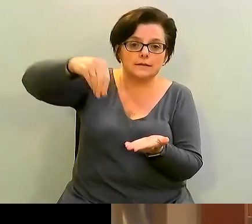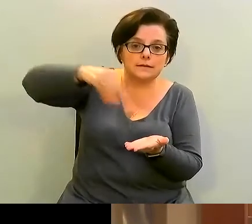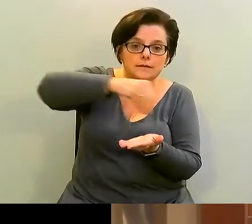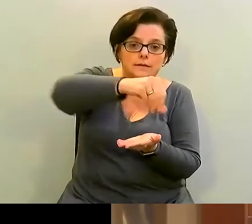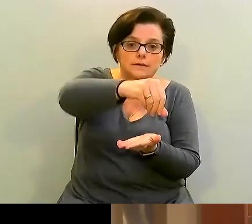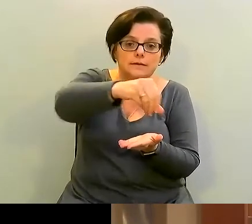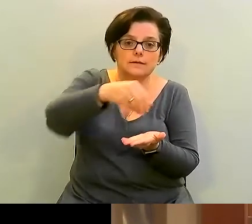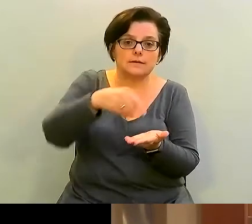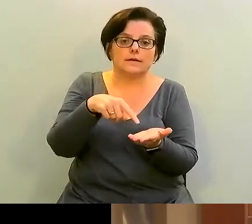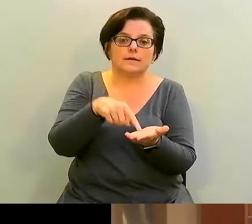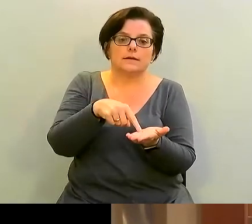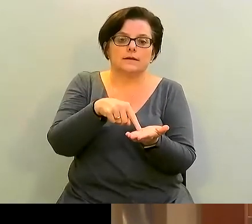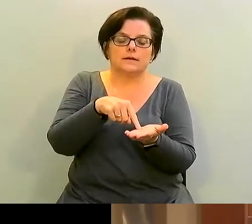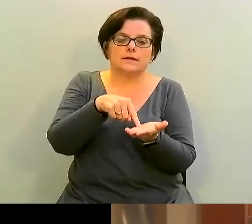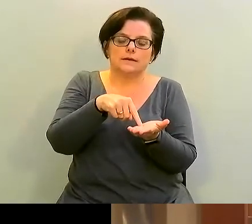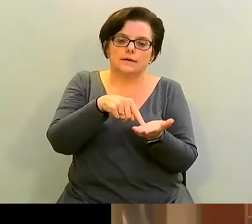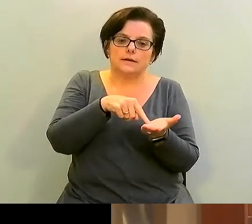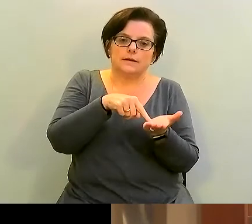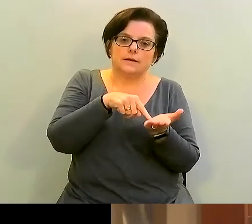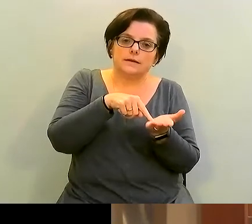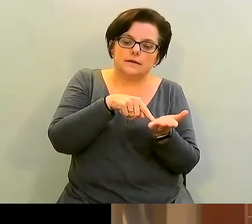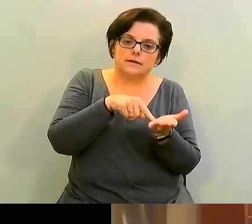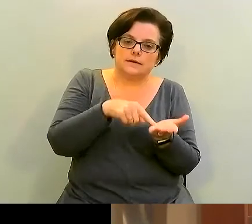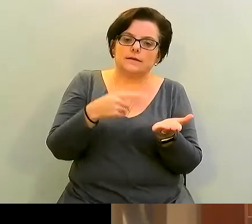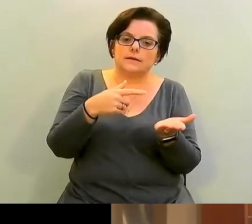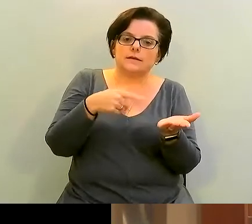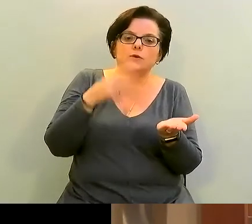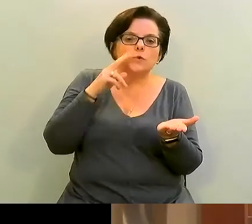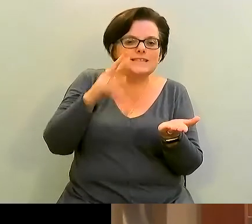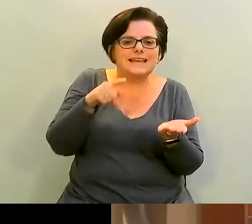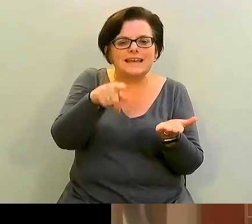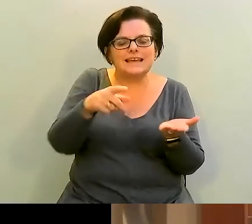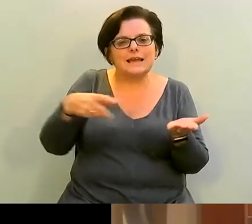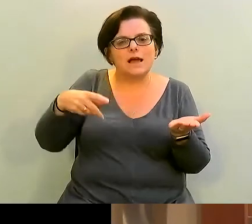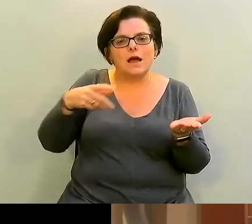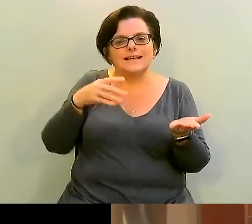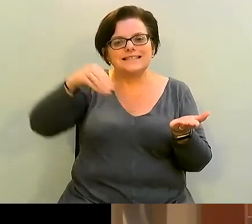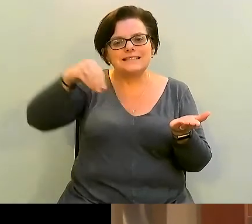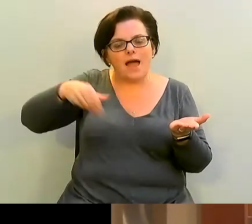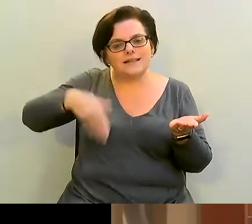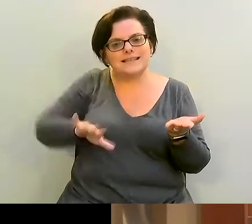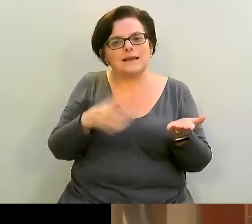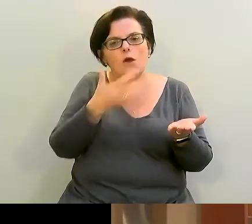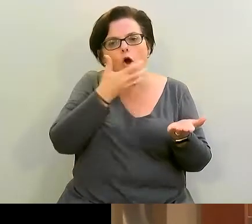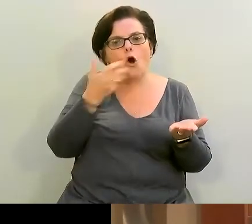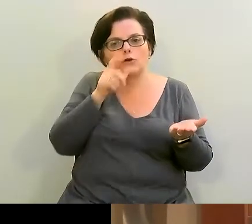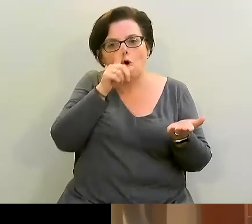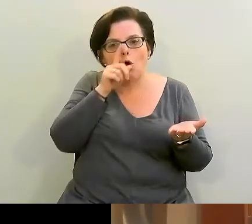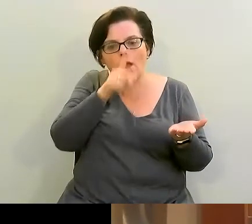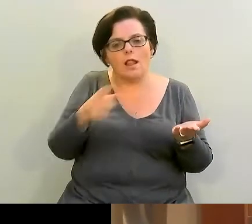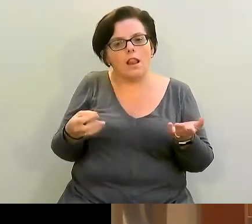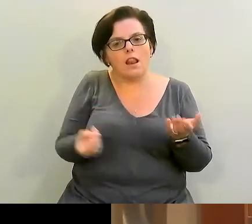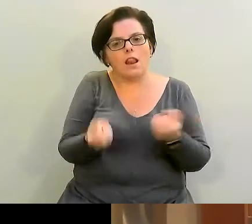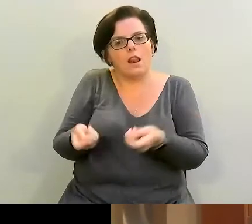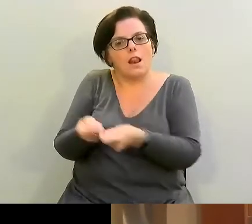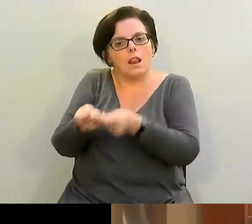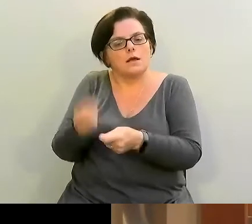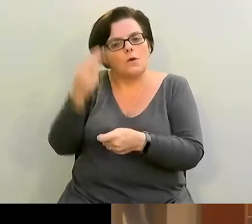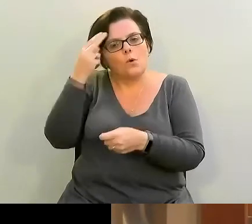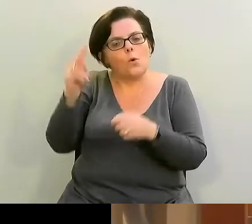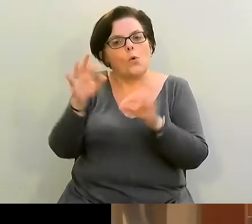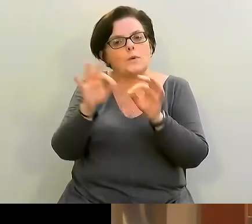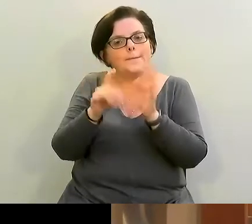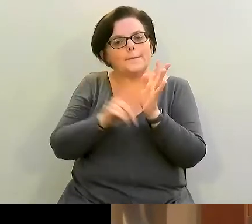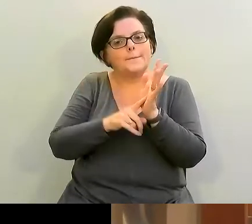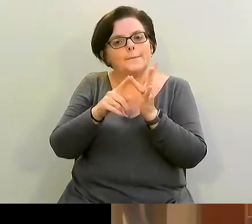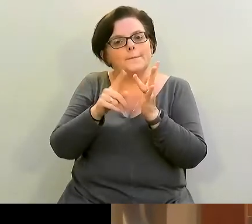spices being thrown into the hot oil or warming oil, it's really what a process called blooming, which is really to bring out the